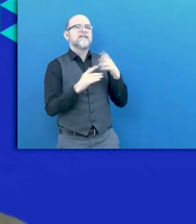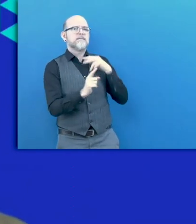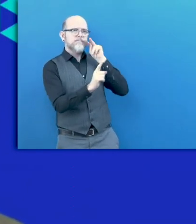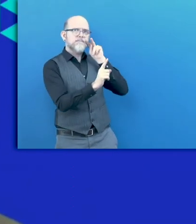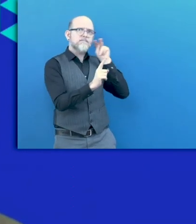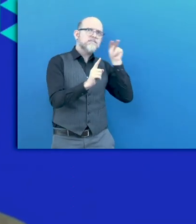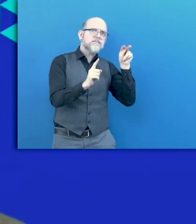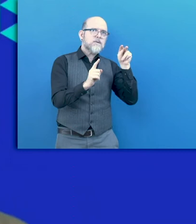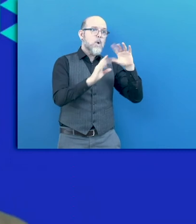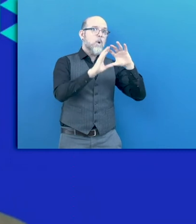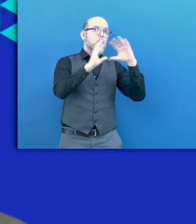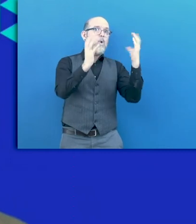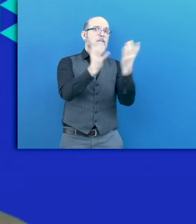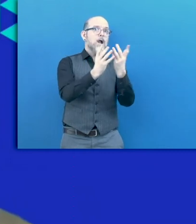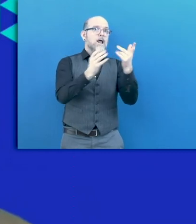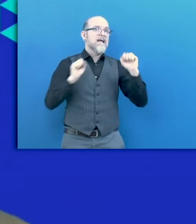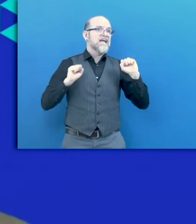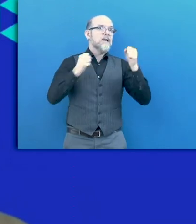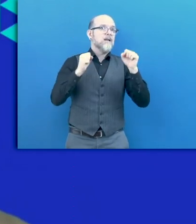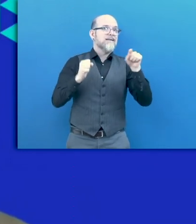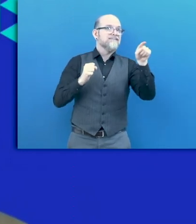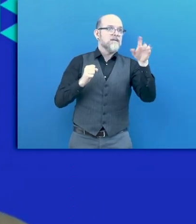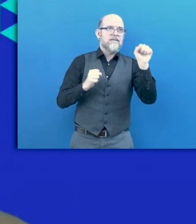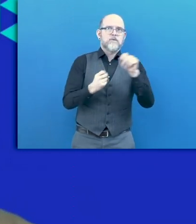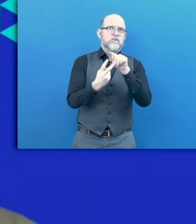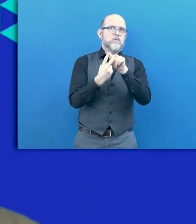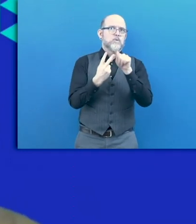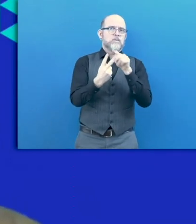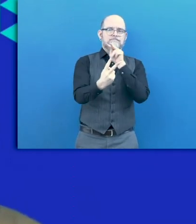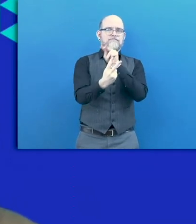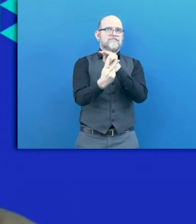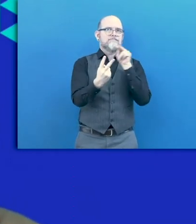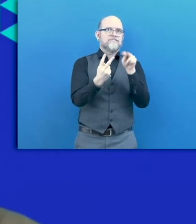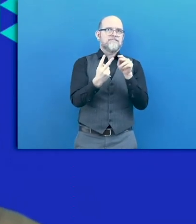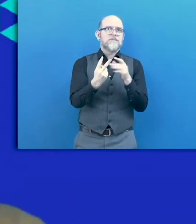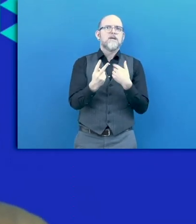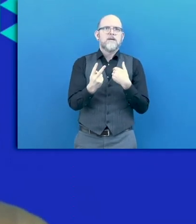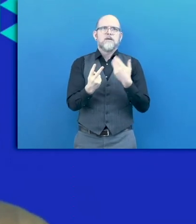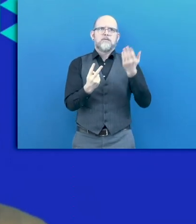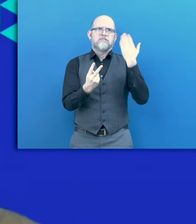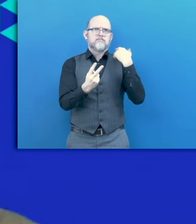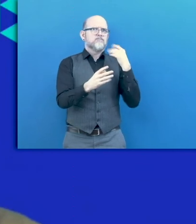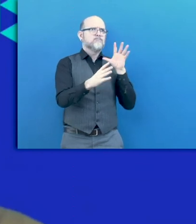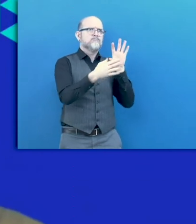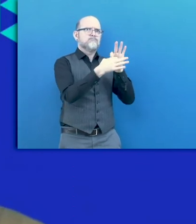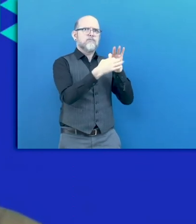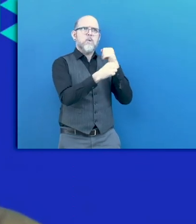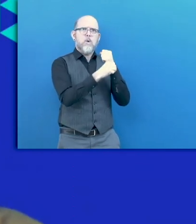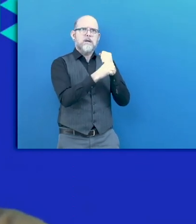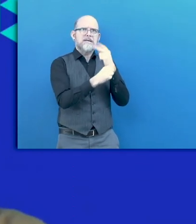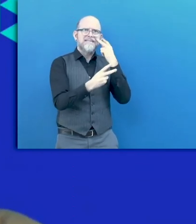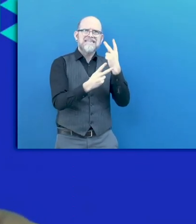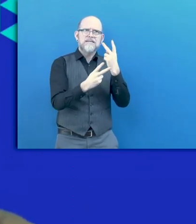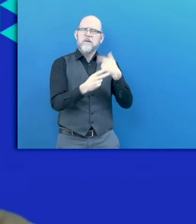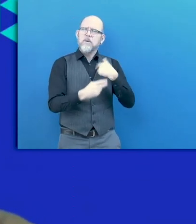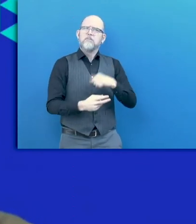initiatives, and I would, in particular, highlight two with which we have engaged in close collaboration, and we are proud to be partners